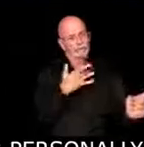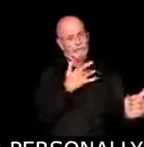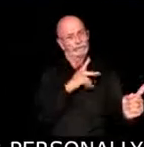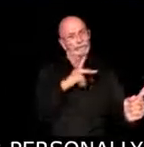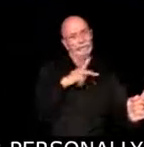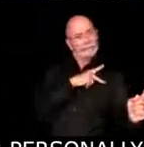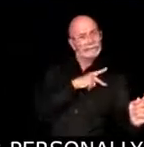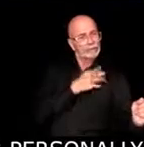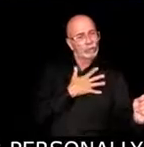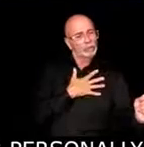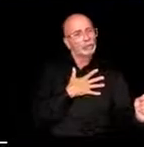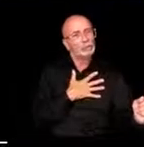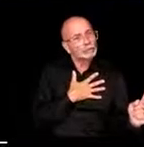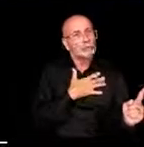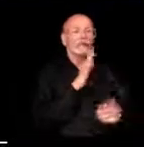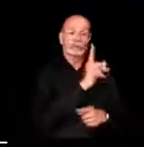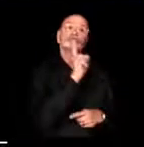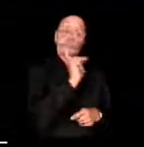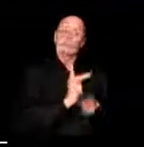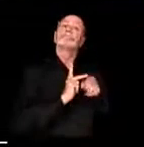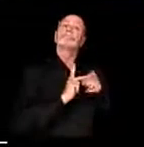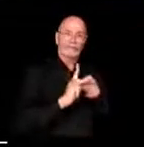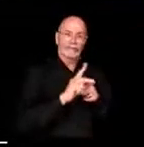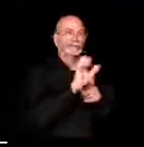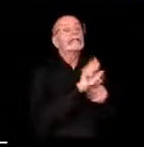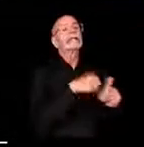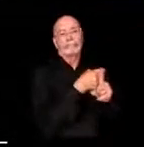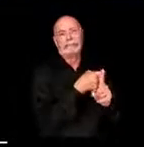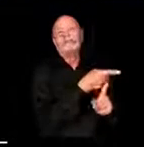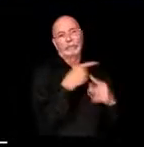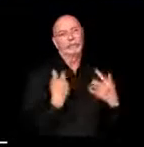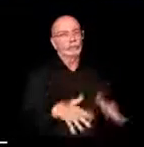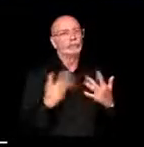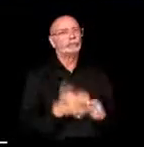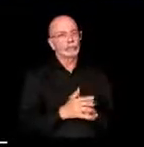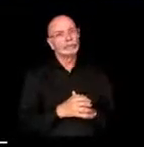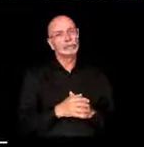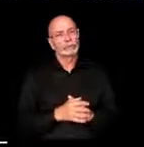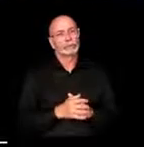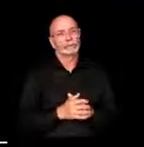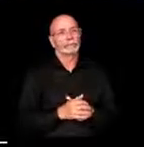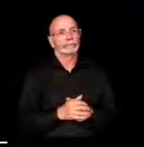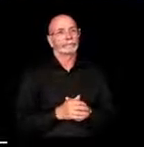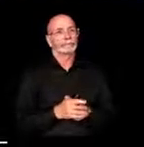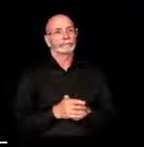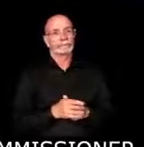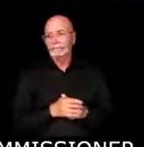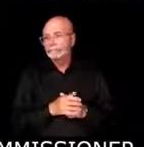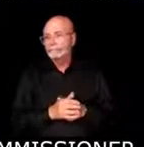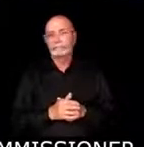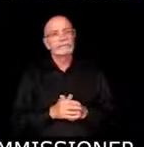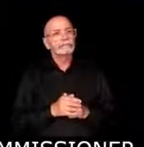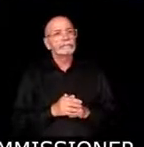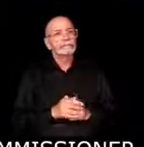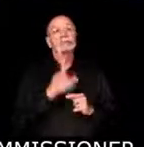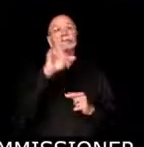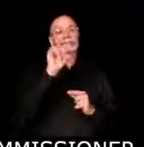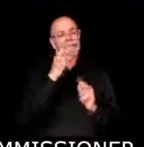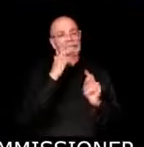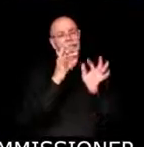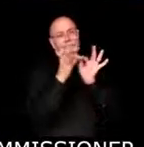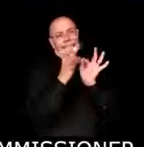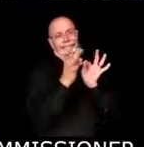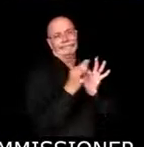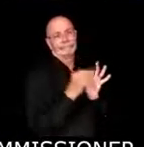To the extent that Ms. Scanlon says that Commissioner Luckey said something to her to the effect of, you you let